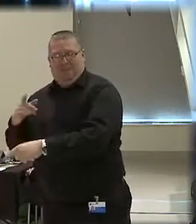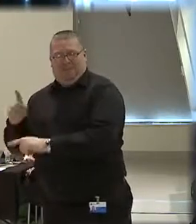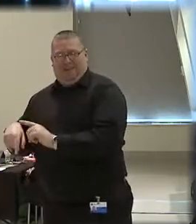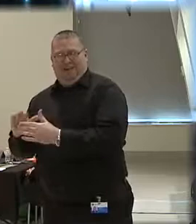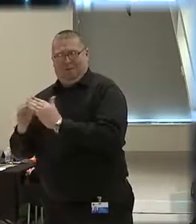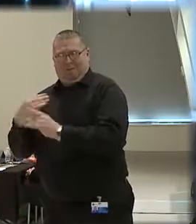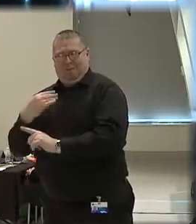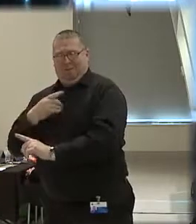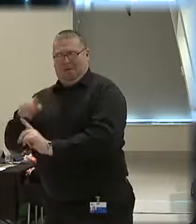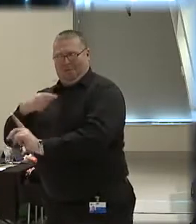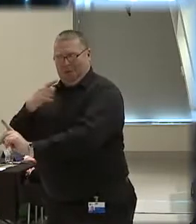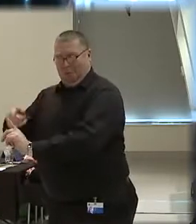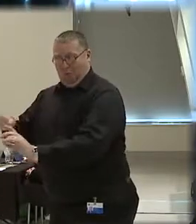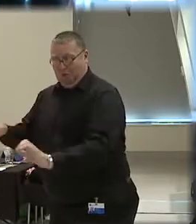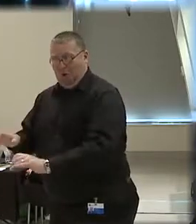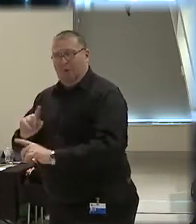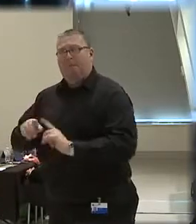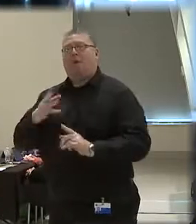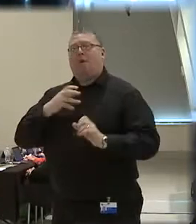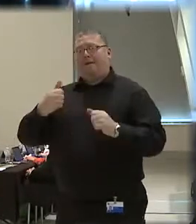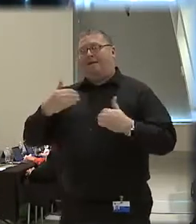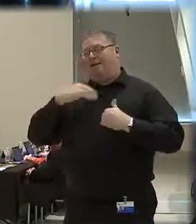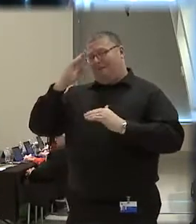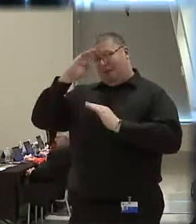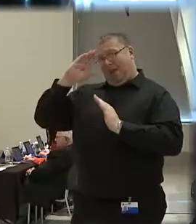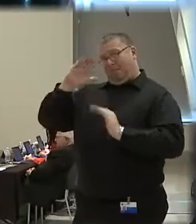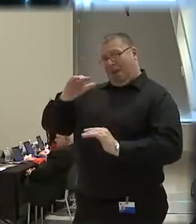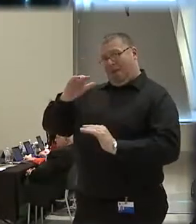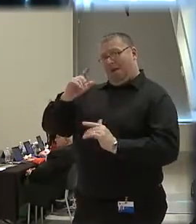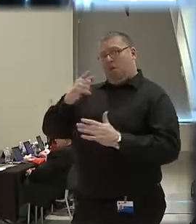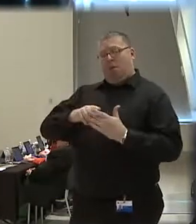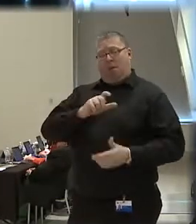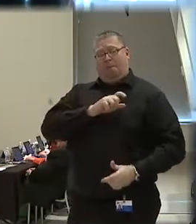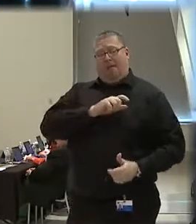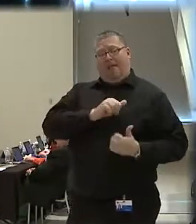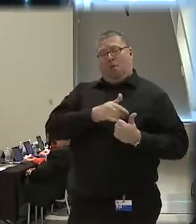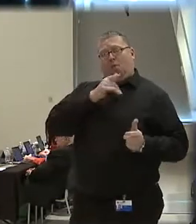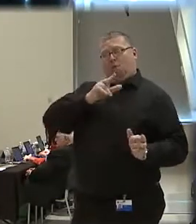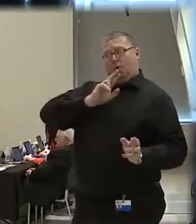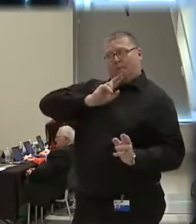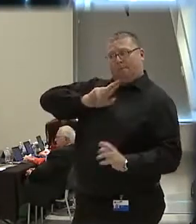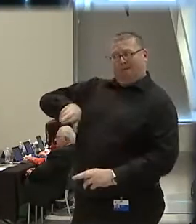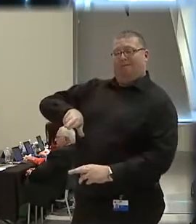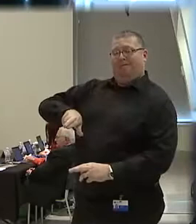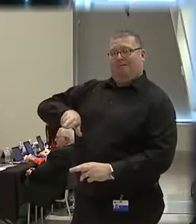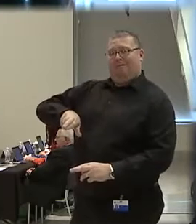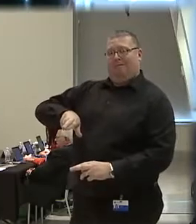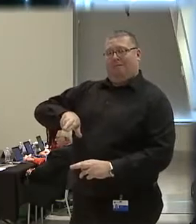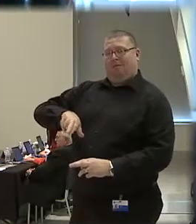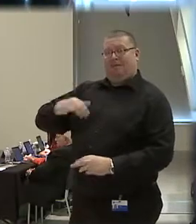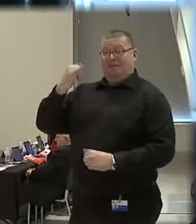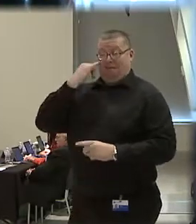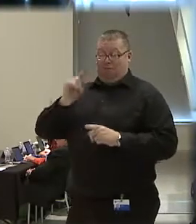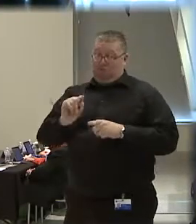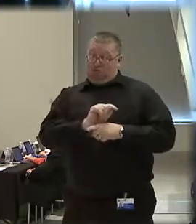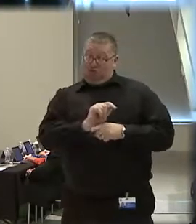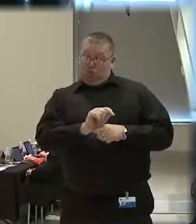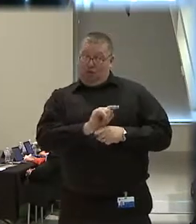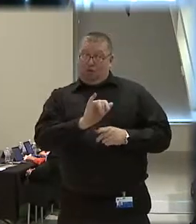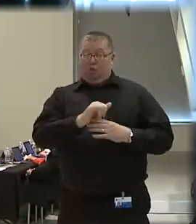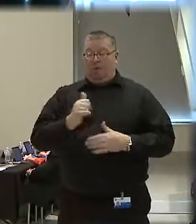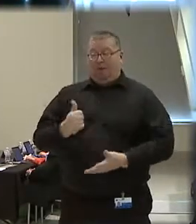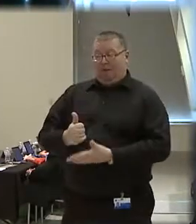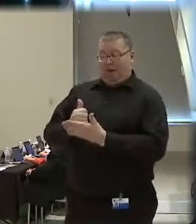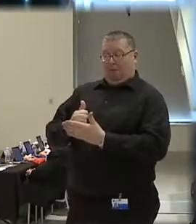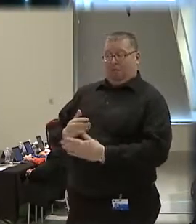what to do. But we can have an expectation of the police officer that if they are trained in crisis intervention